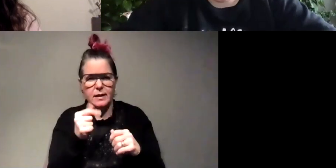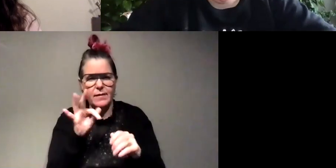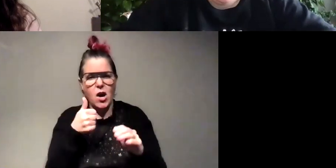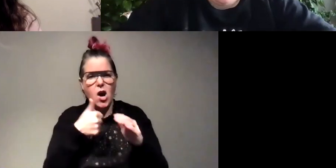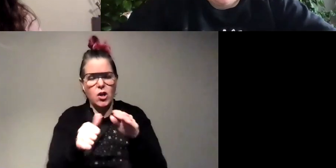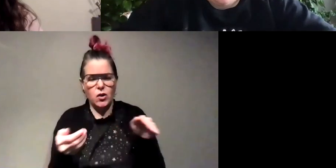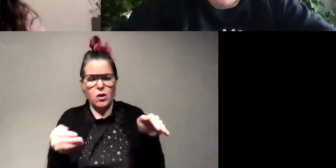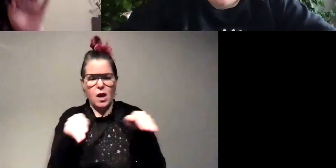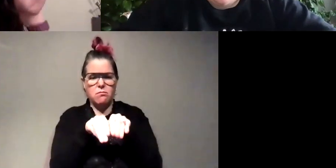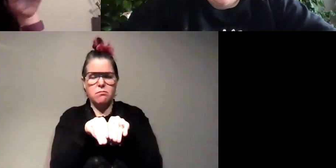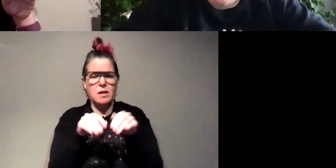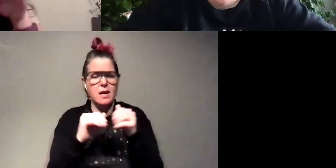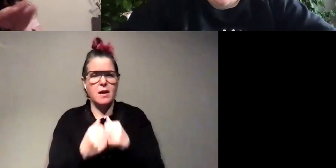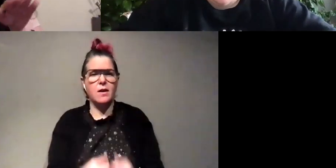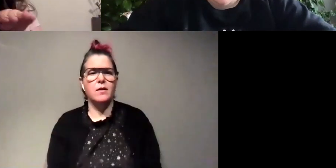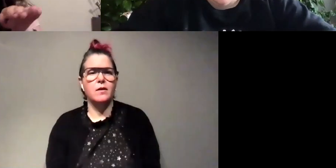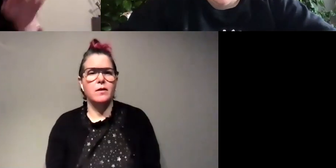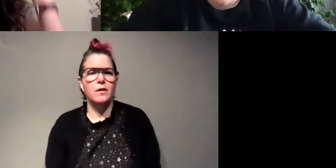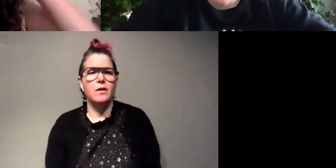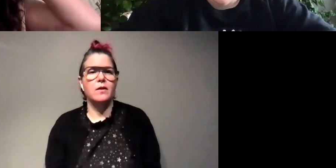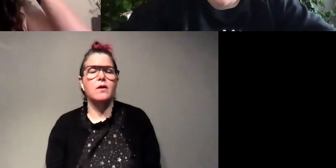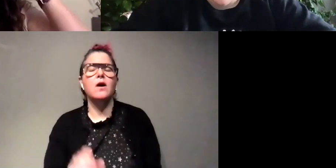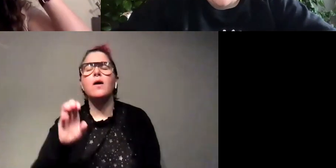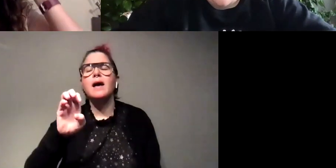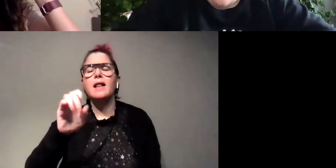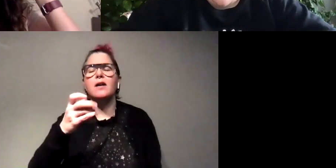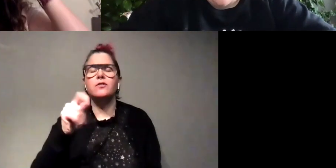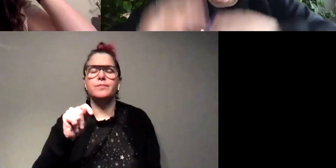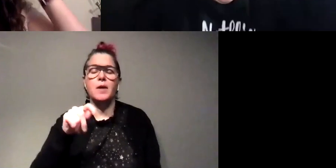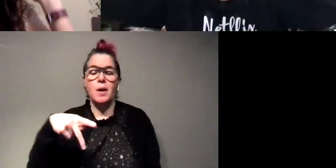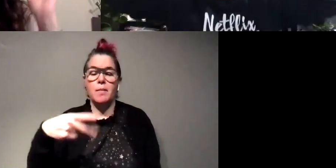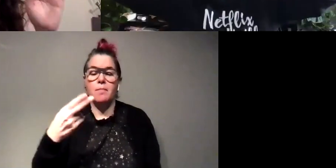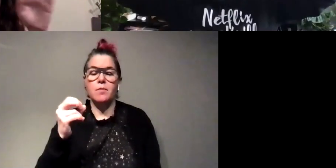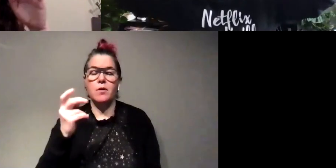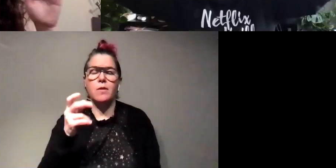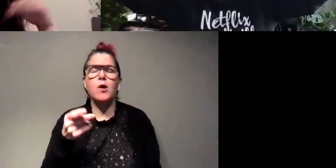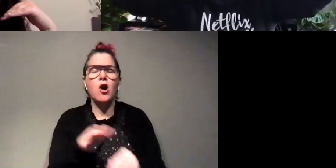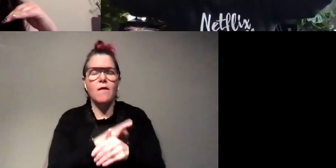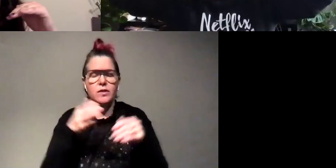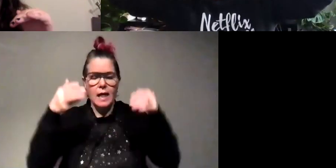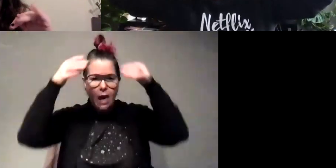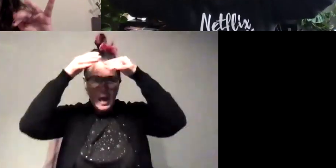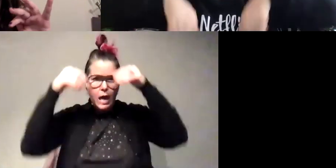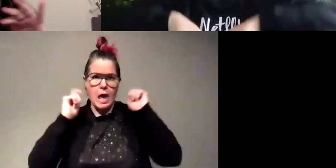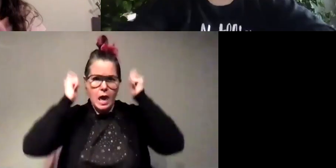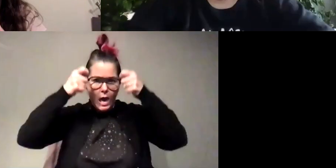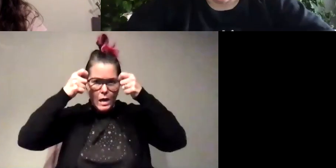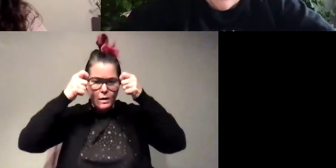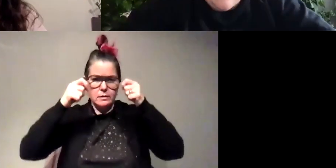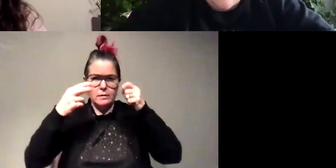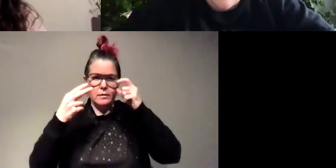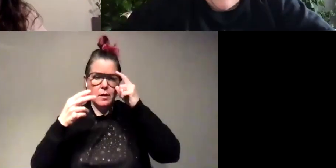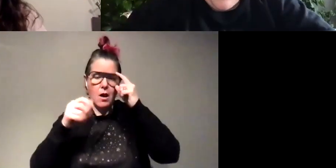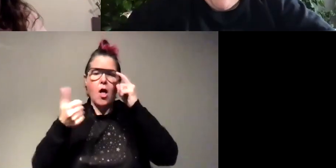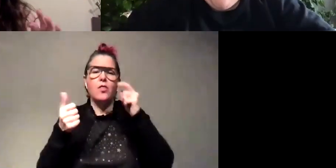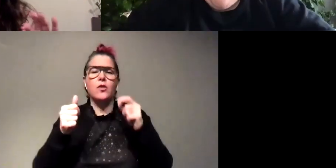oh okay oh you oh so maybe the elytra so the pronotum covers the head oh i know the the one is the other one wing covers